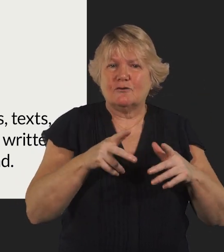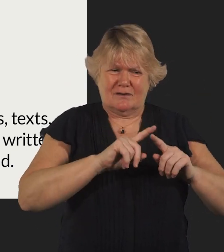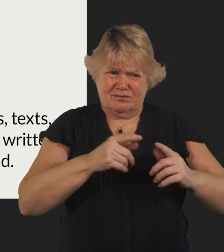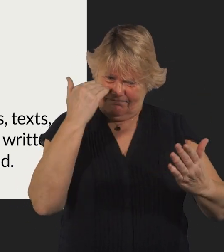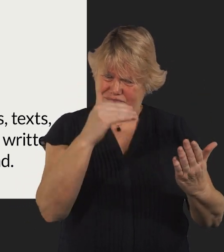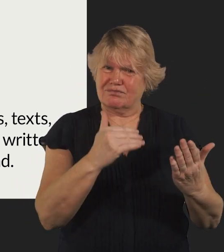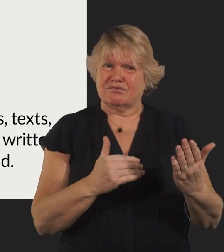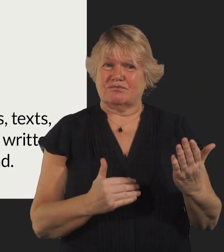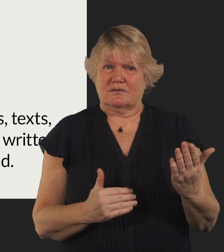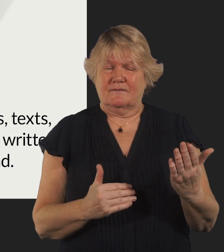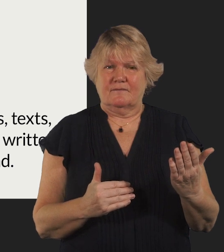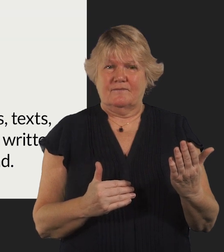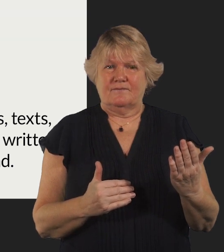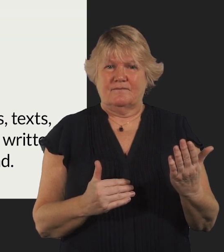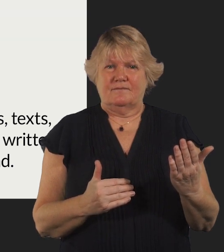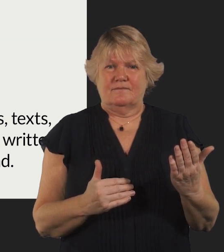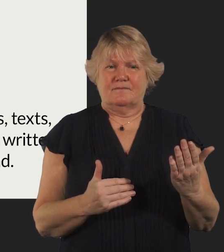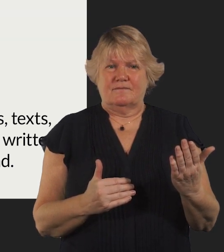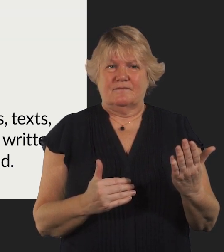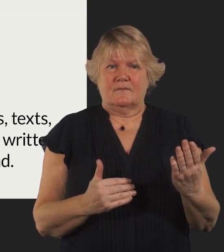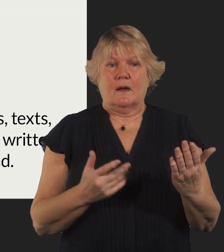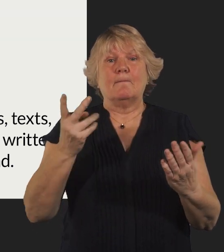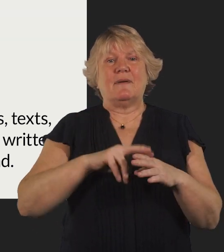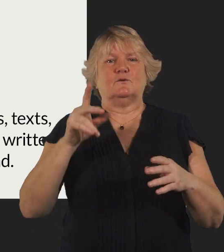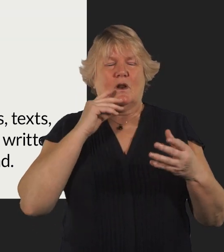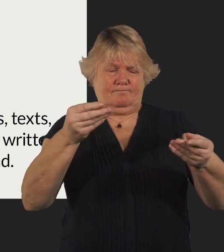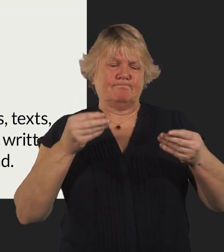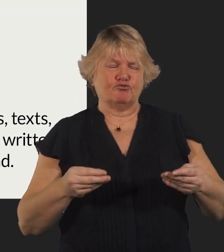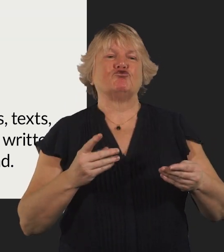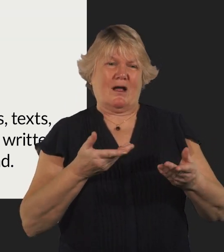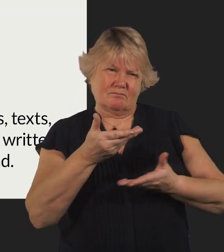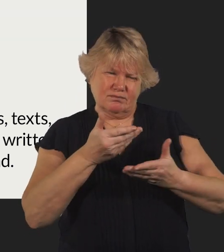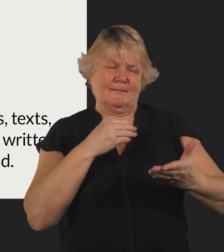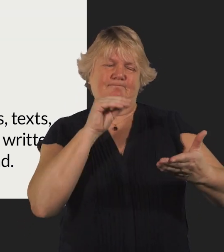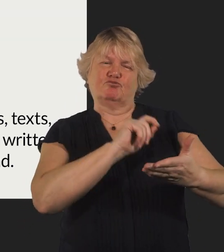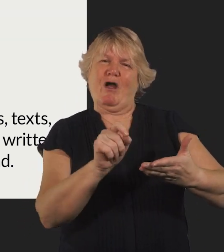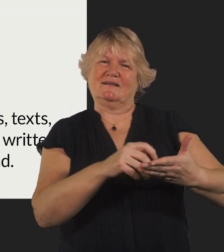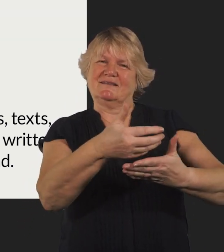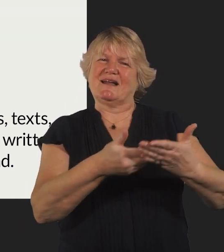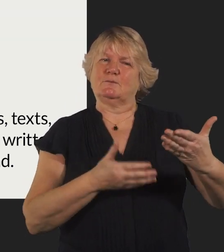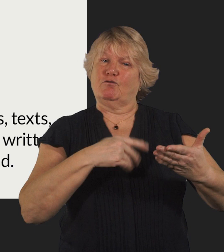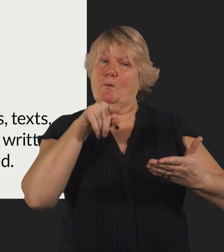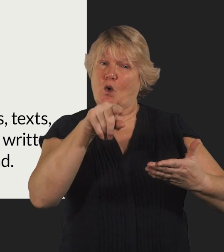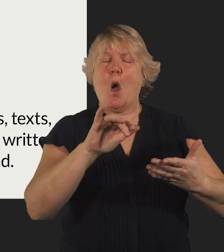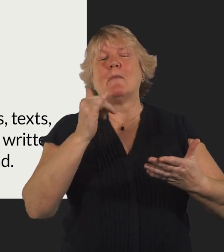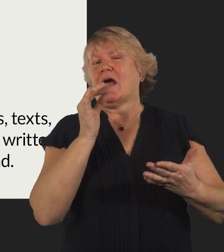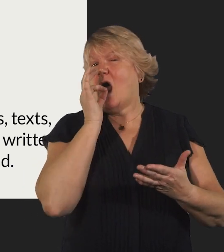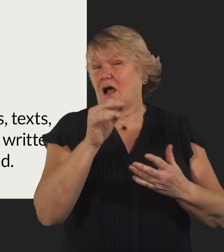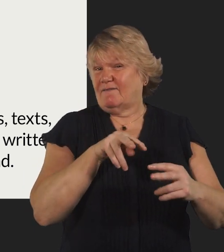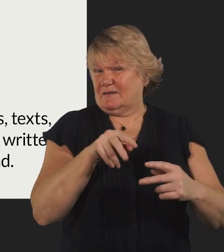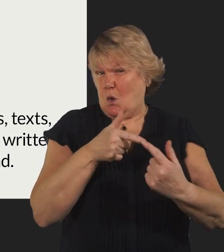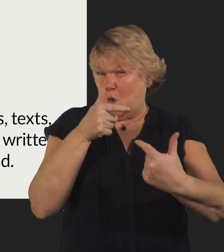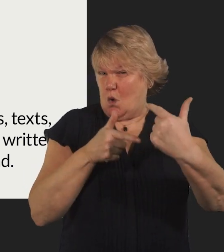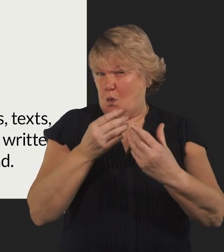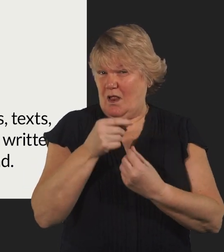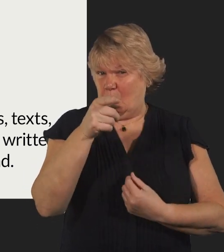website addresses, etc. are clearly shown on it. The police will need to take a written statement from you but may ask for a video